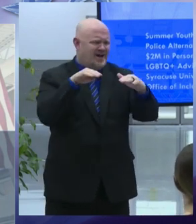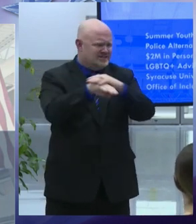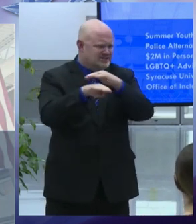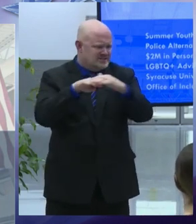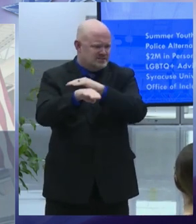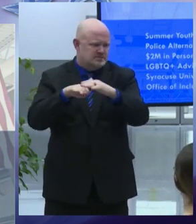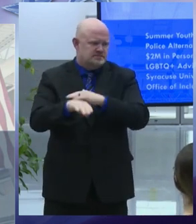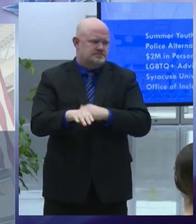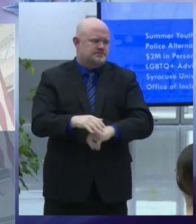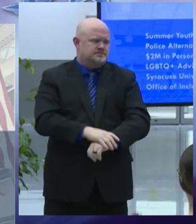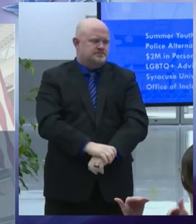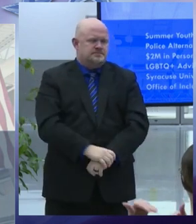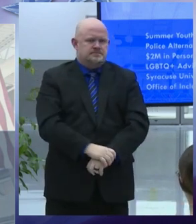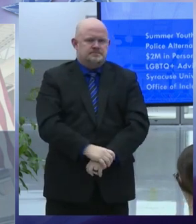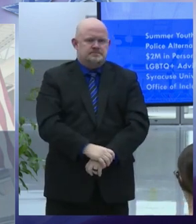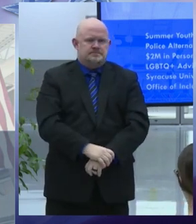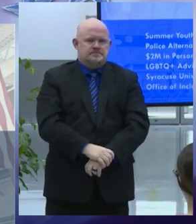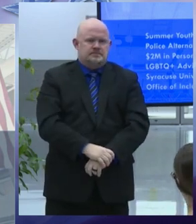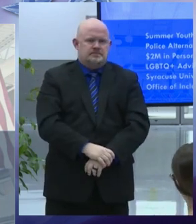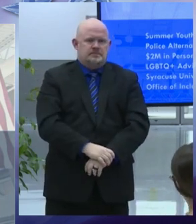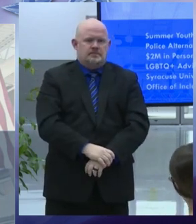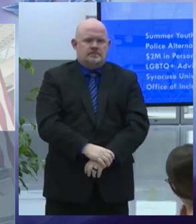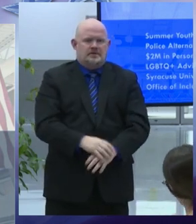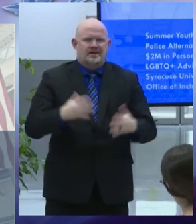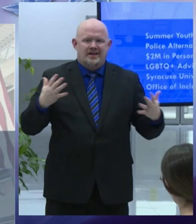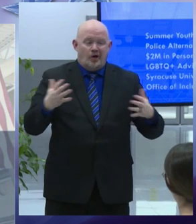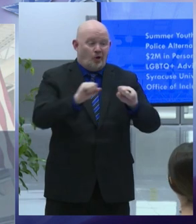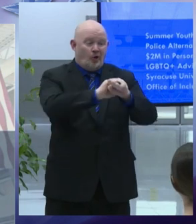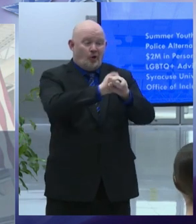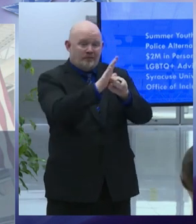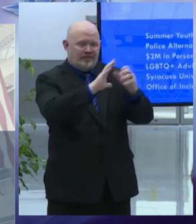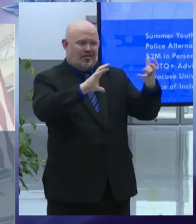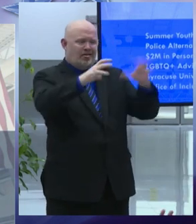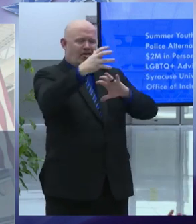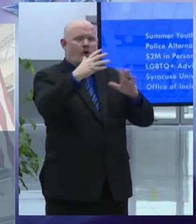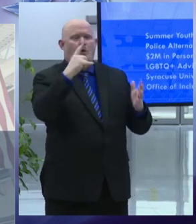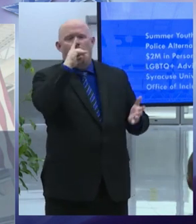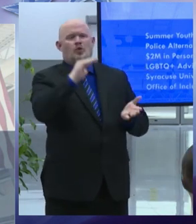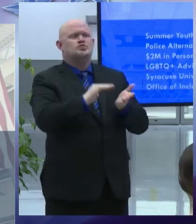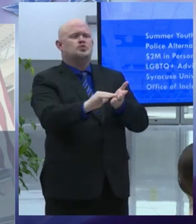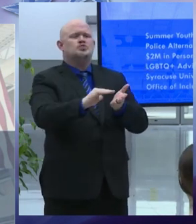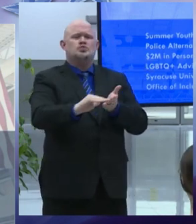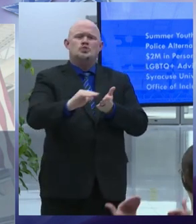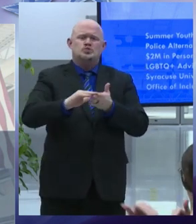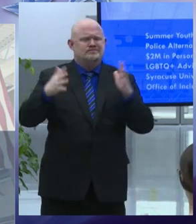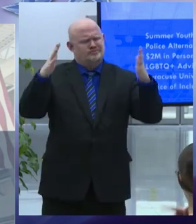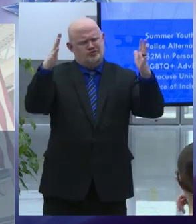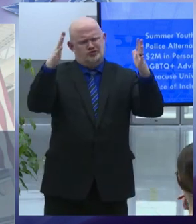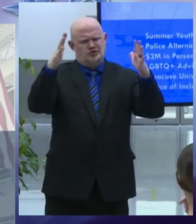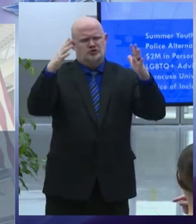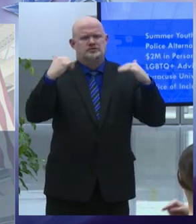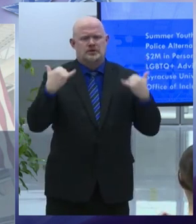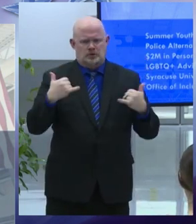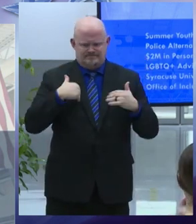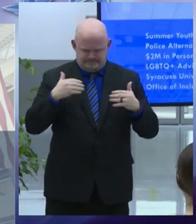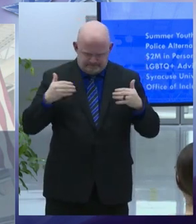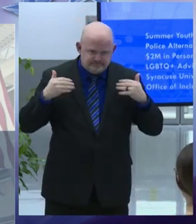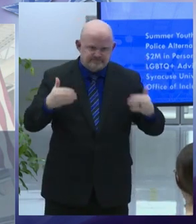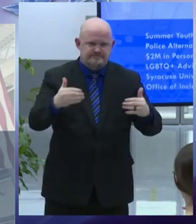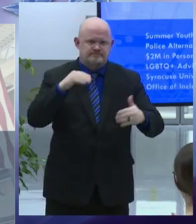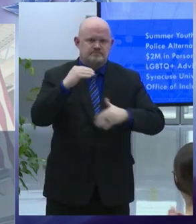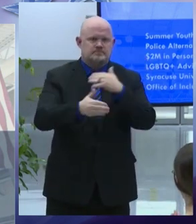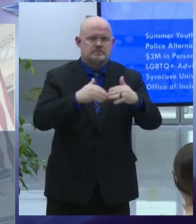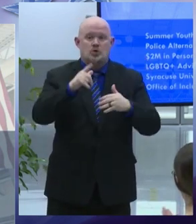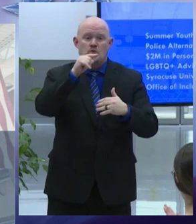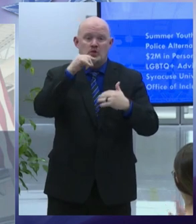the burden of covet 19 restrictions and uncertainty has and continues to be borne heavily by our children and the people of the syracuse city school district